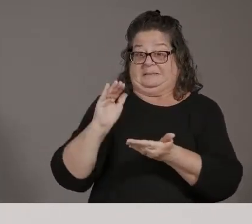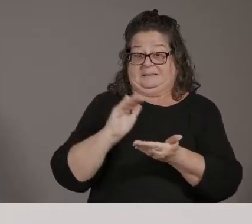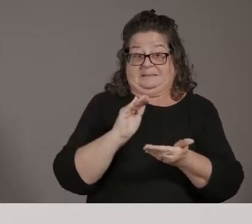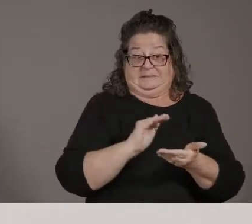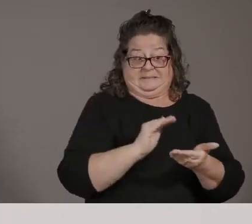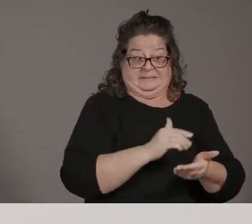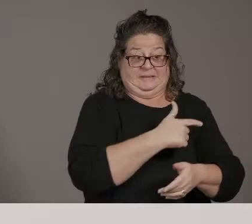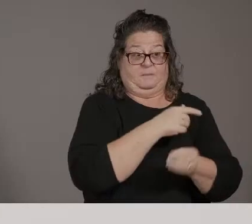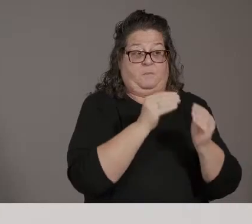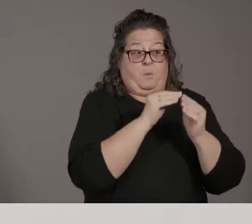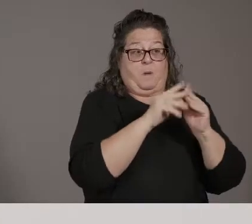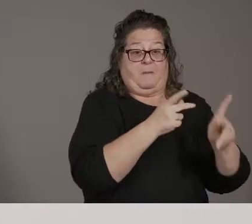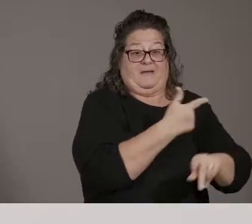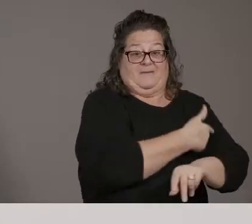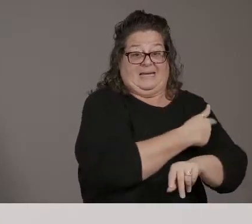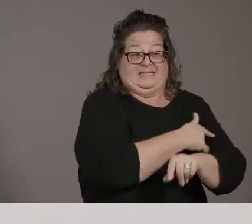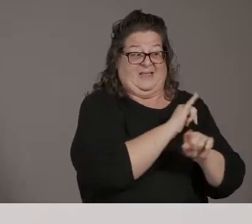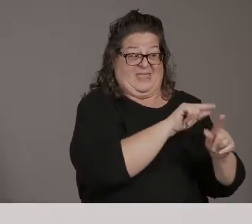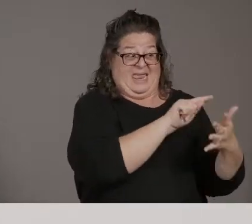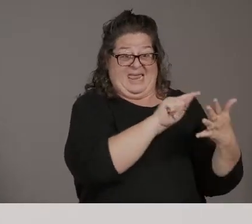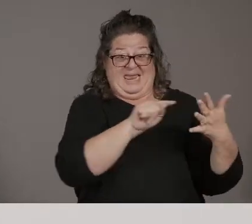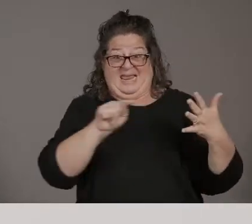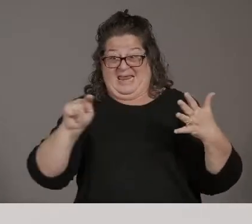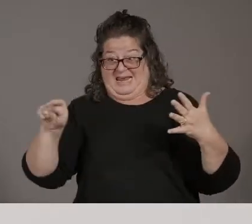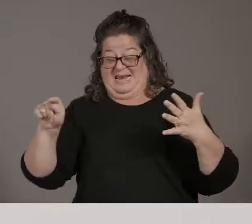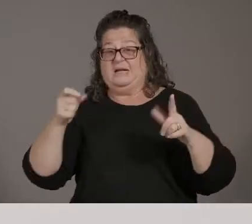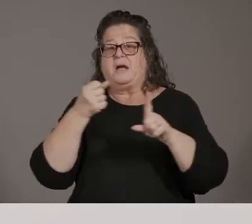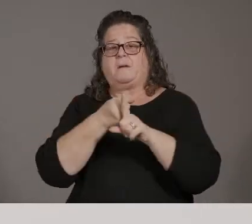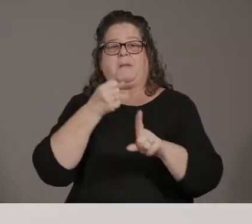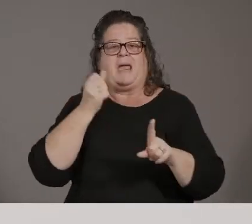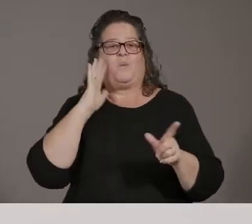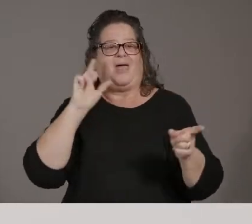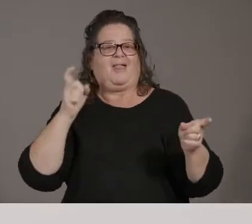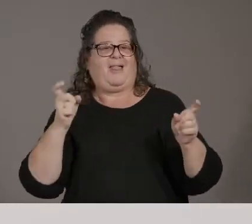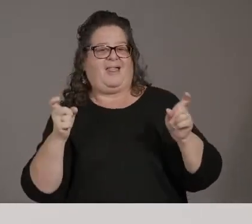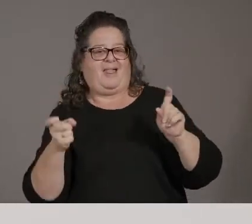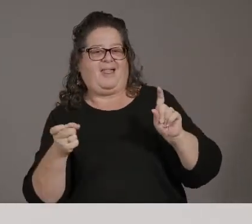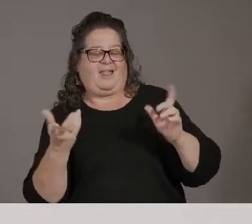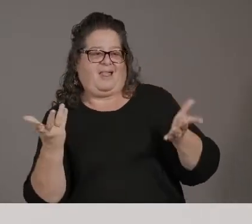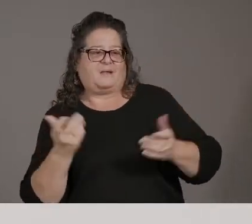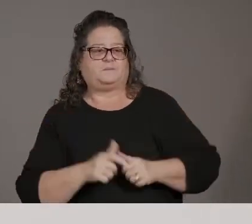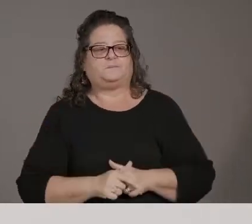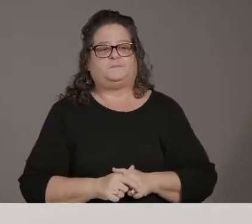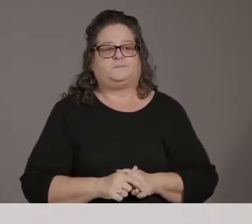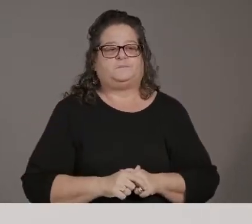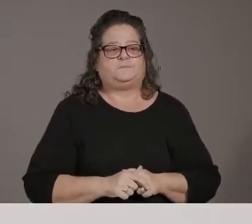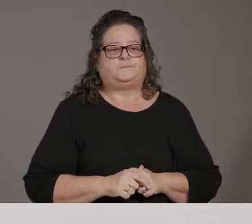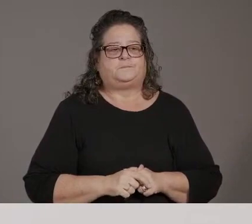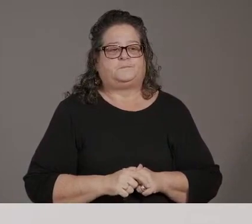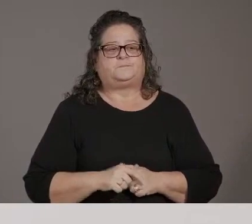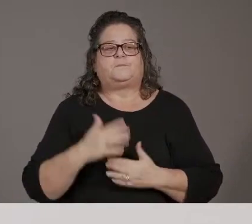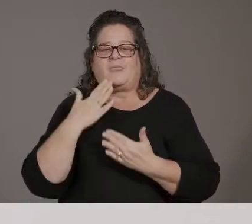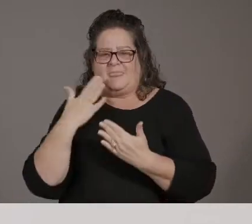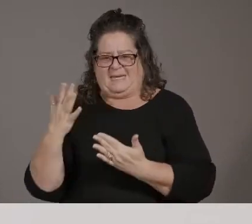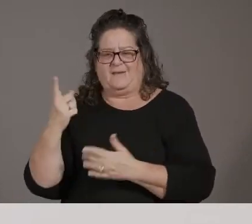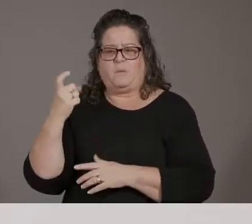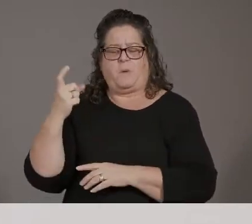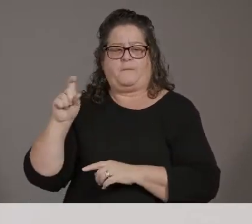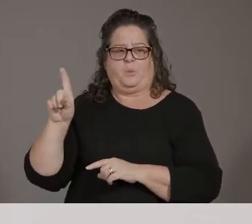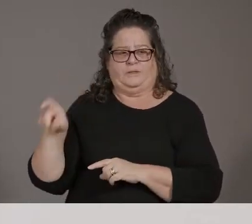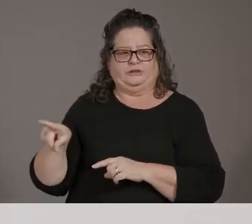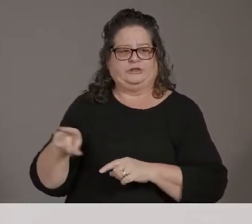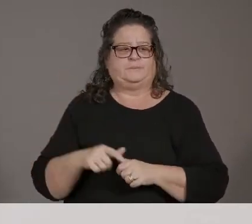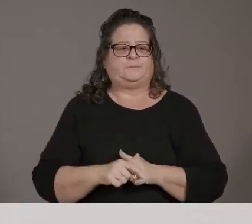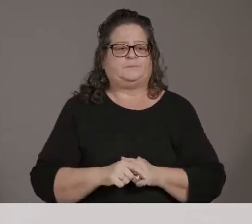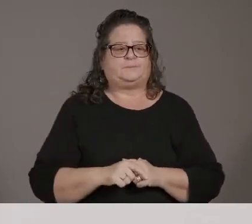Thank you. I do have one more question. Um, what role does the States take over play in the overall vaccination mission, especially in the